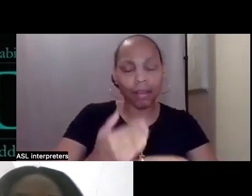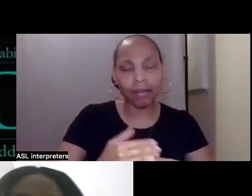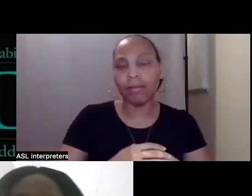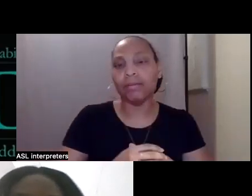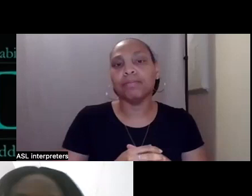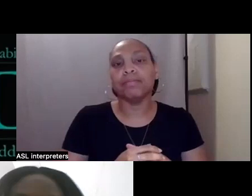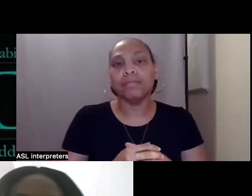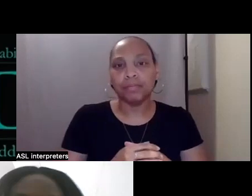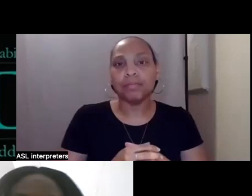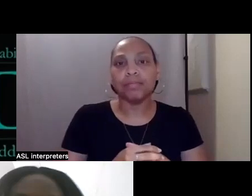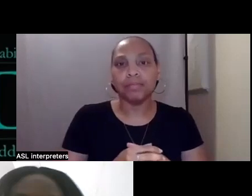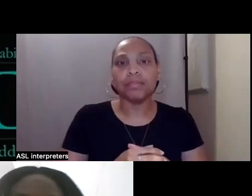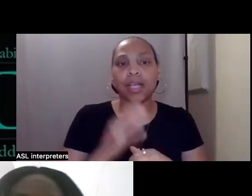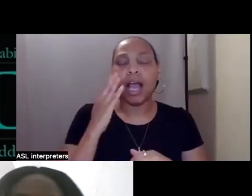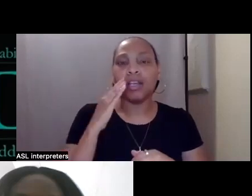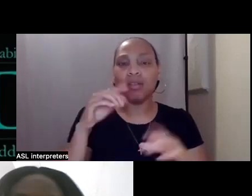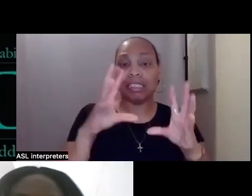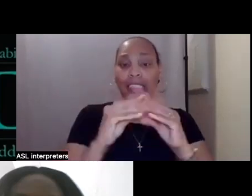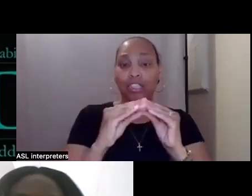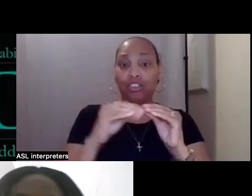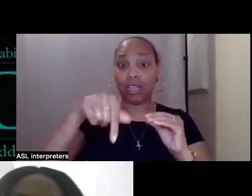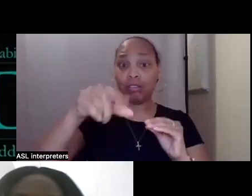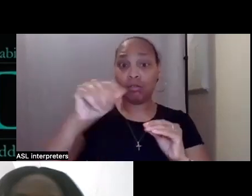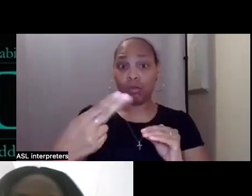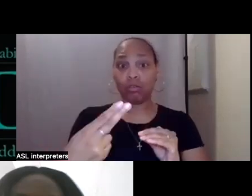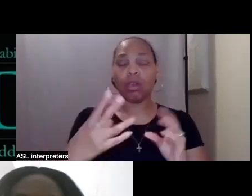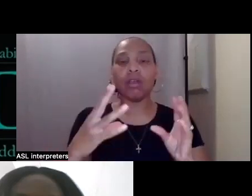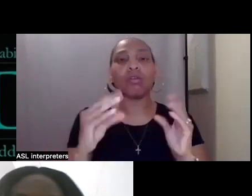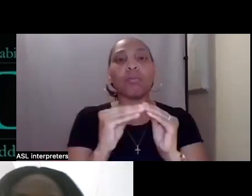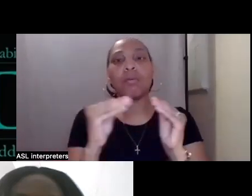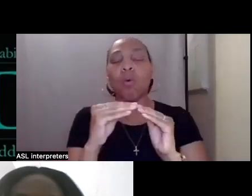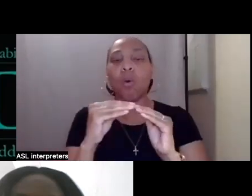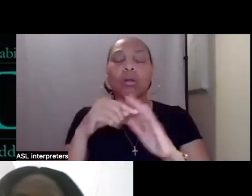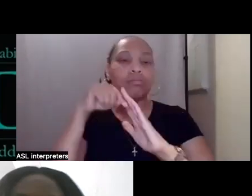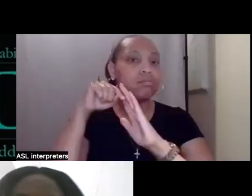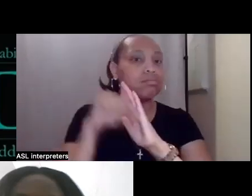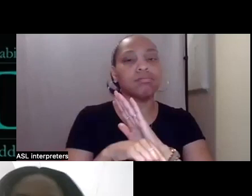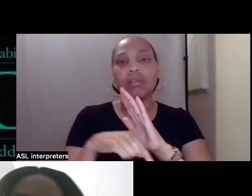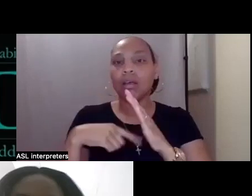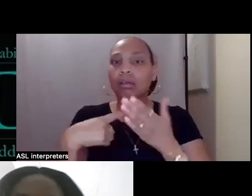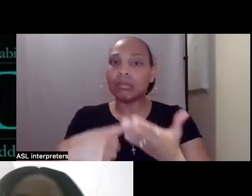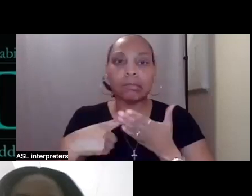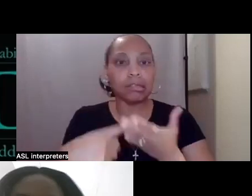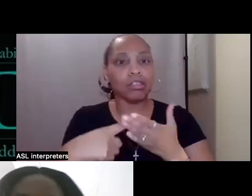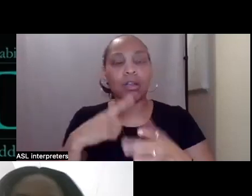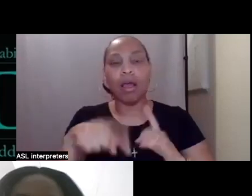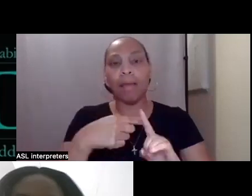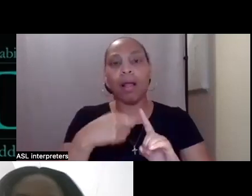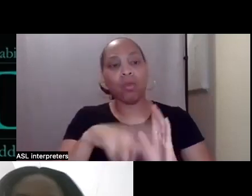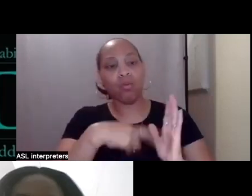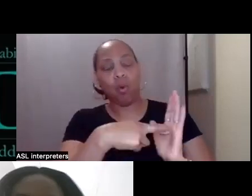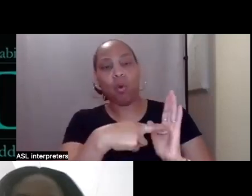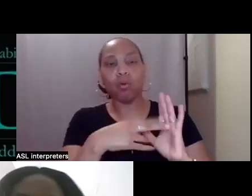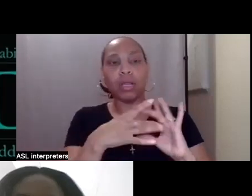session on this Thursday, there's even more in-depth, um, conversation about the role at PPL.